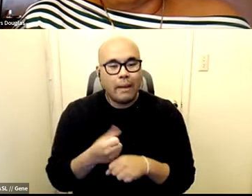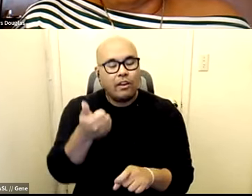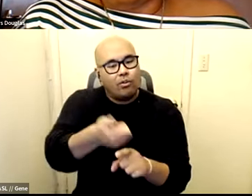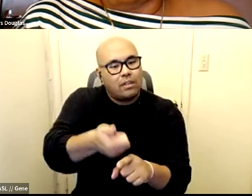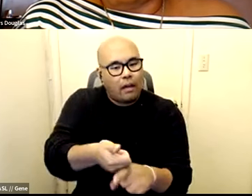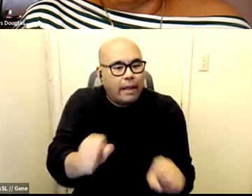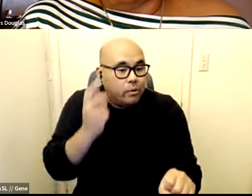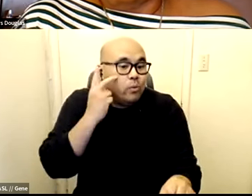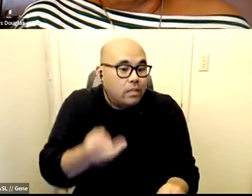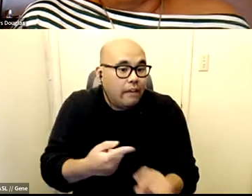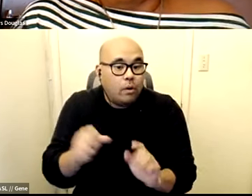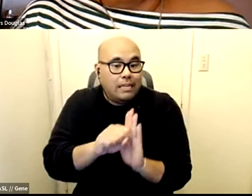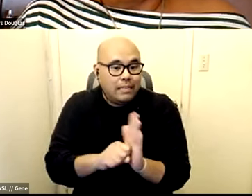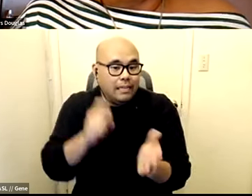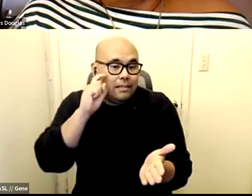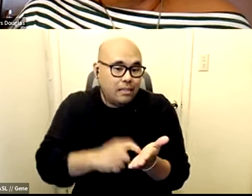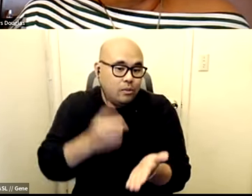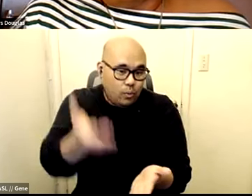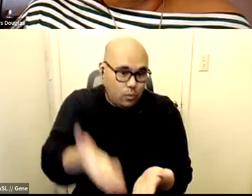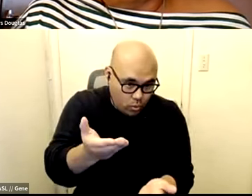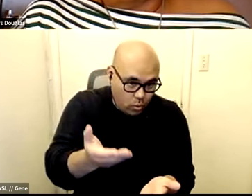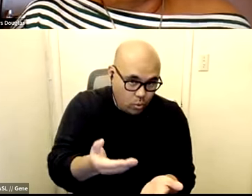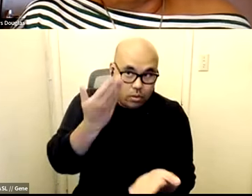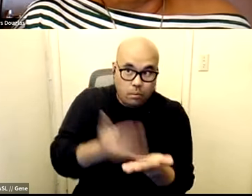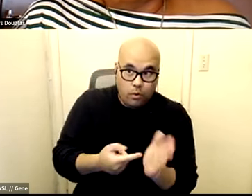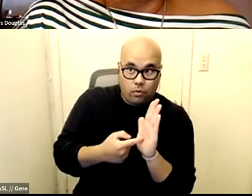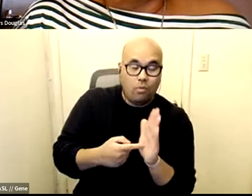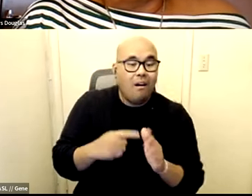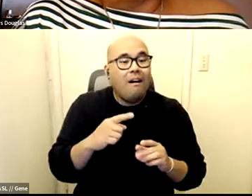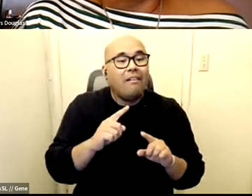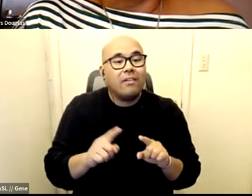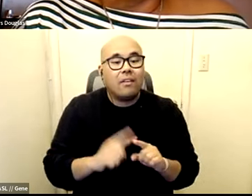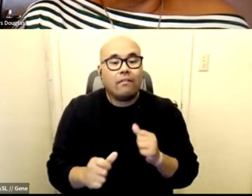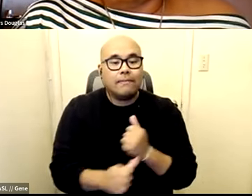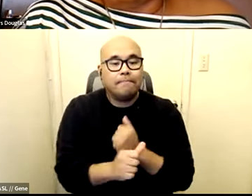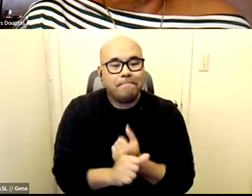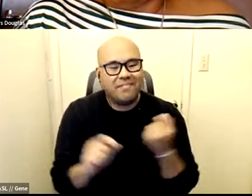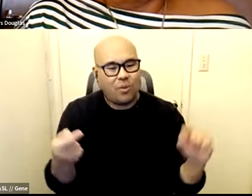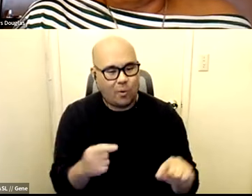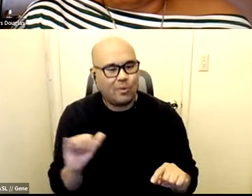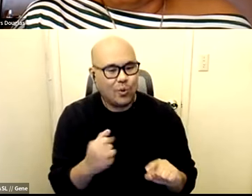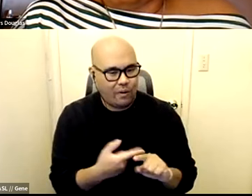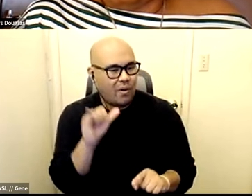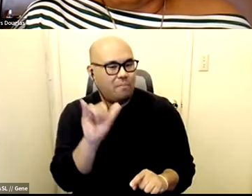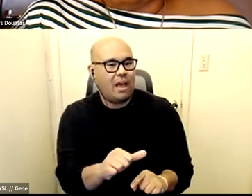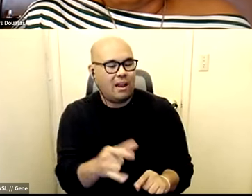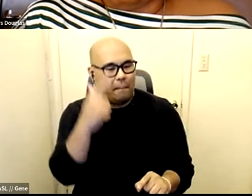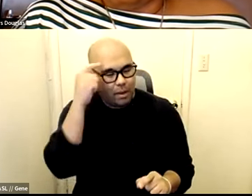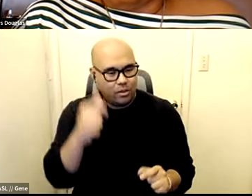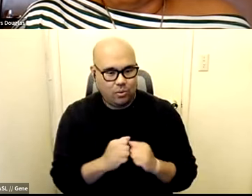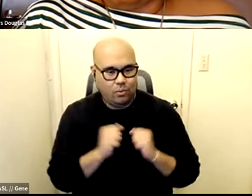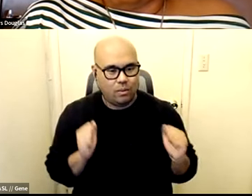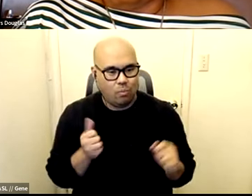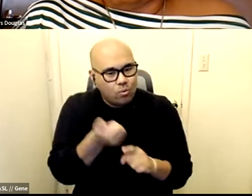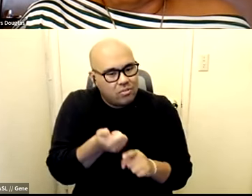to the state to do that and then also all the risks and harms with cup that come from making yourself visible especially